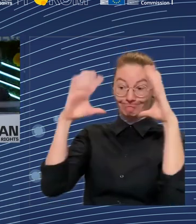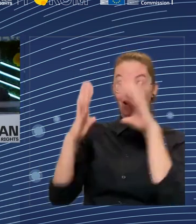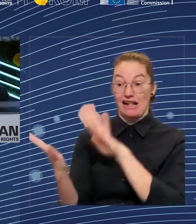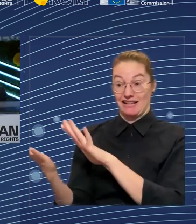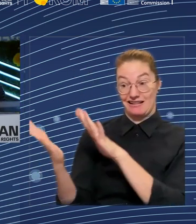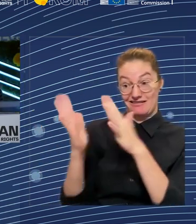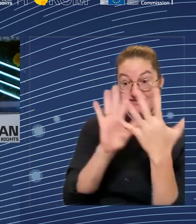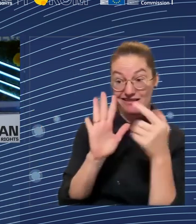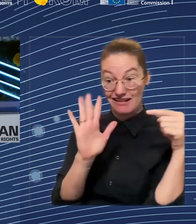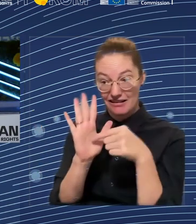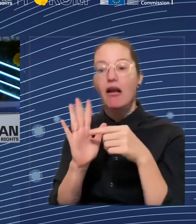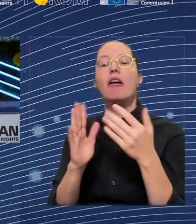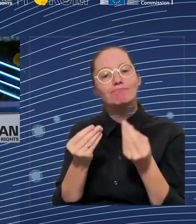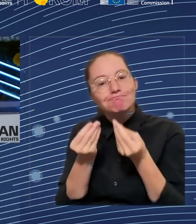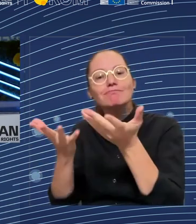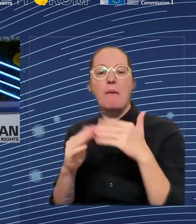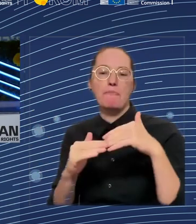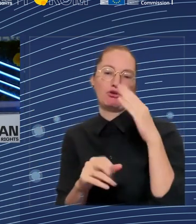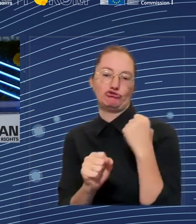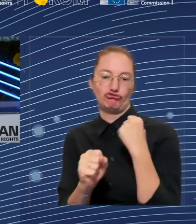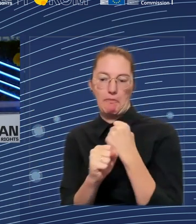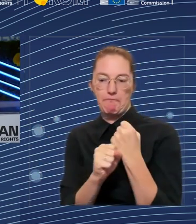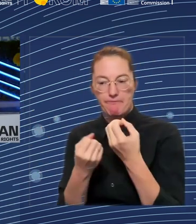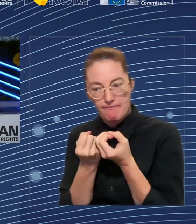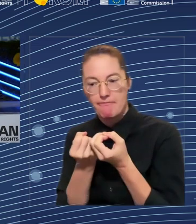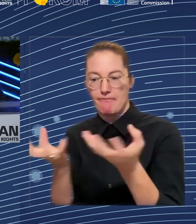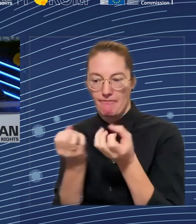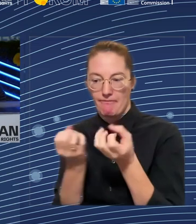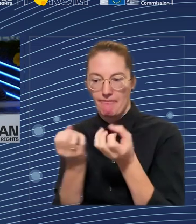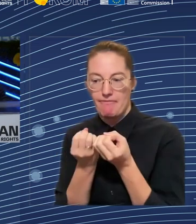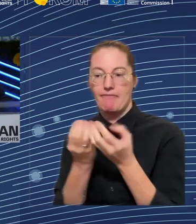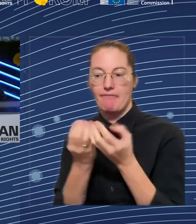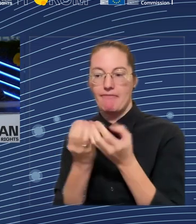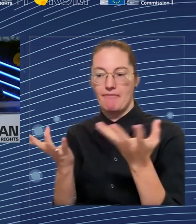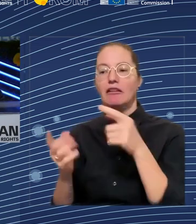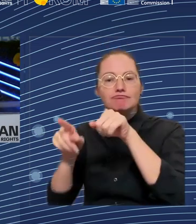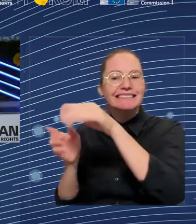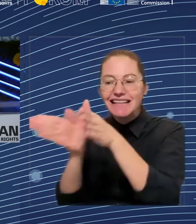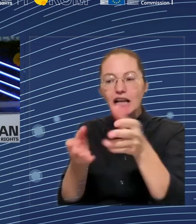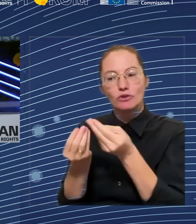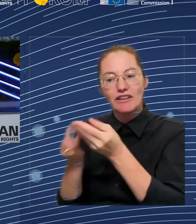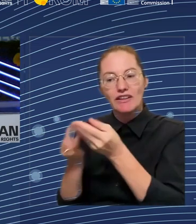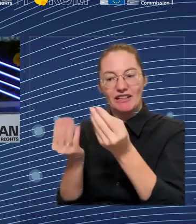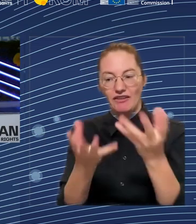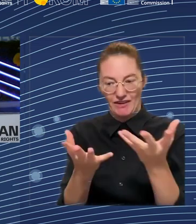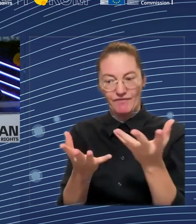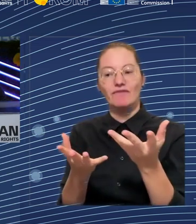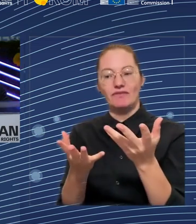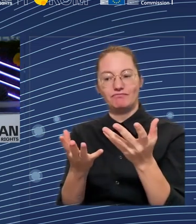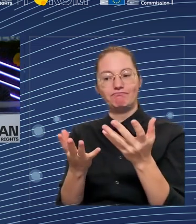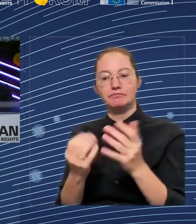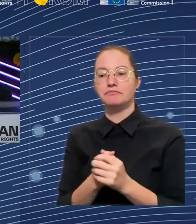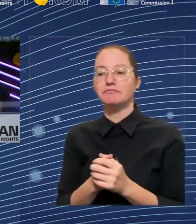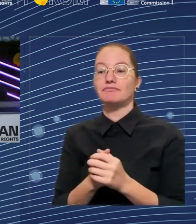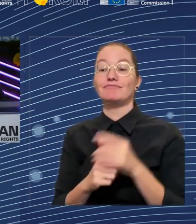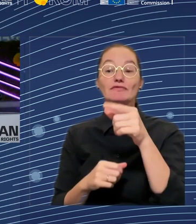extra creation of jobs. And I don't hide that we're not yet totally firm in terms of numbers. We've also invited the